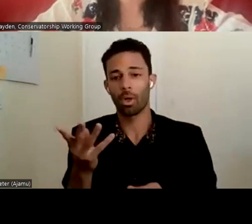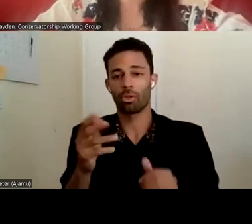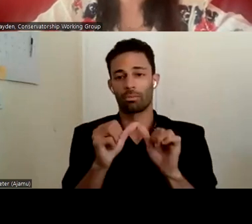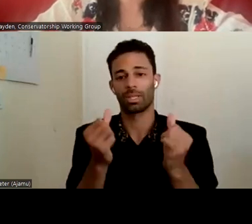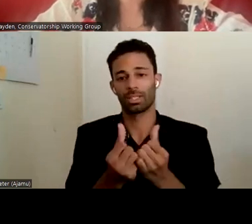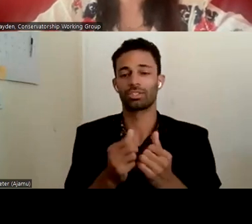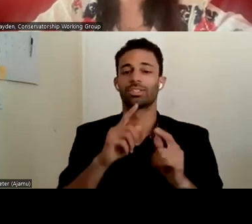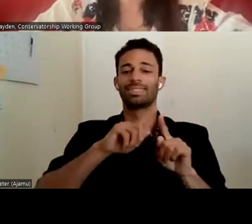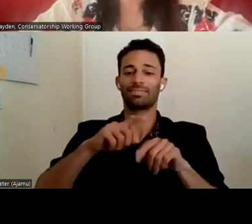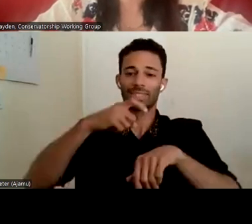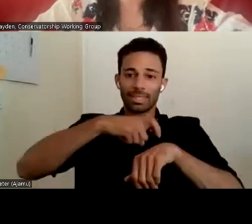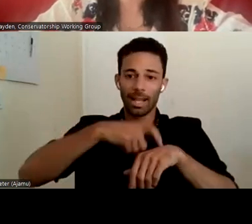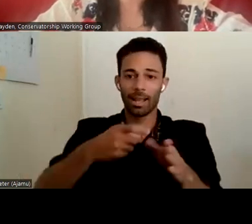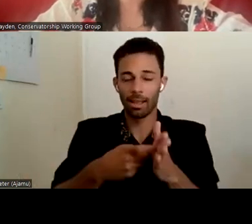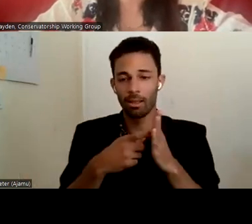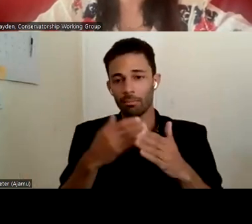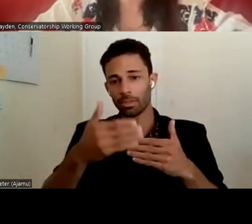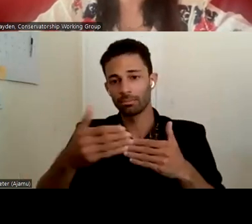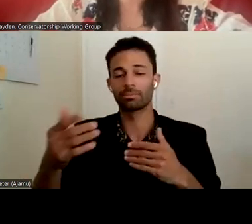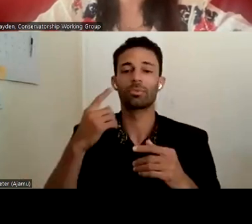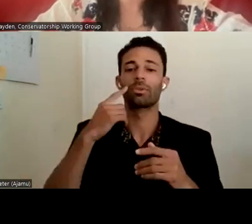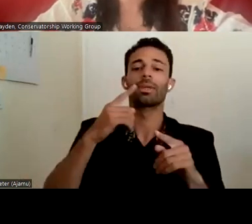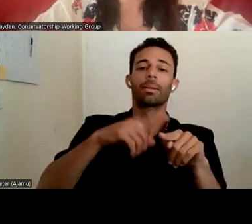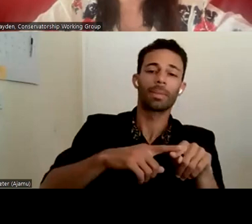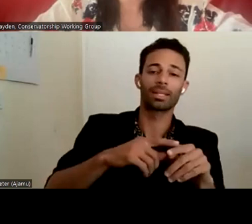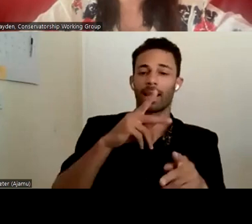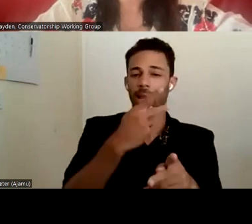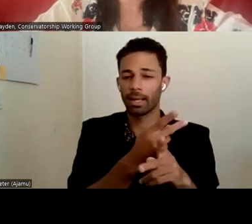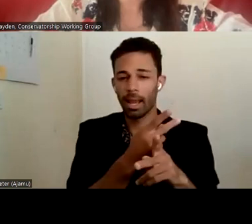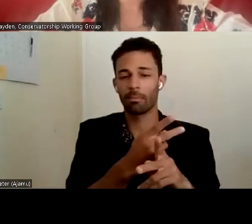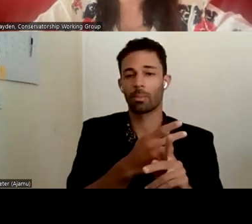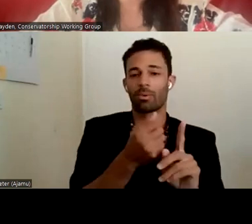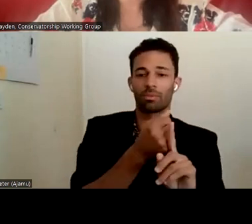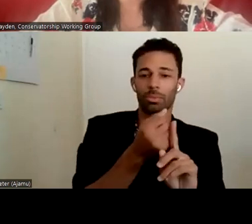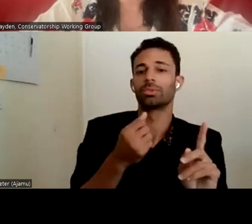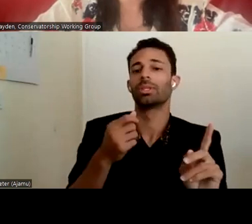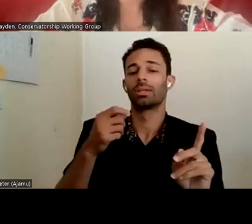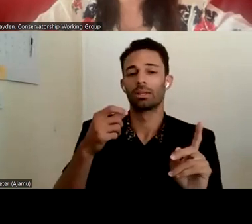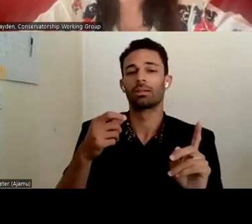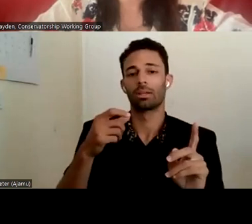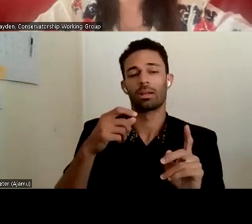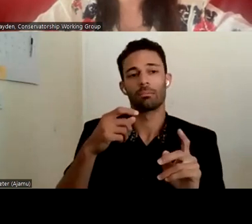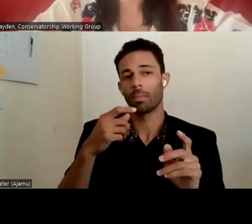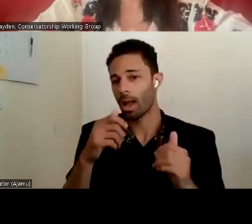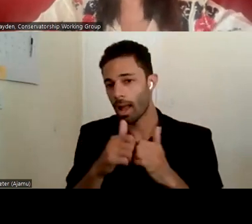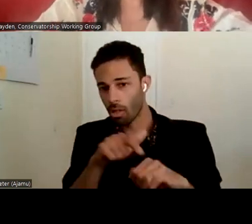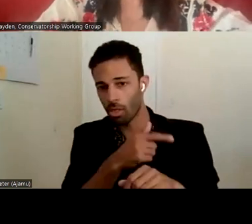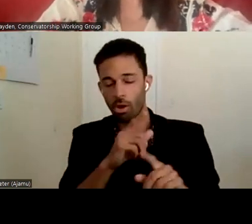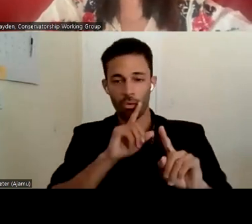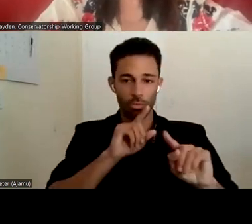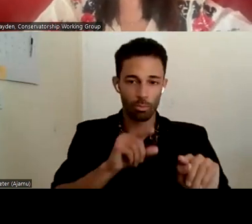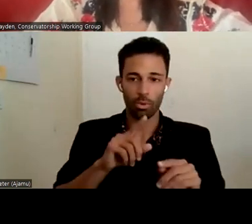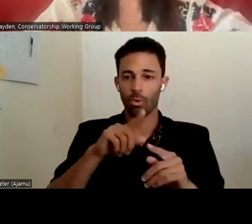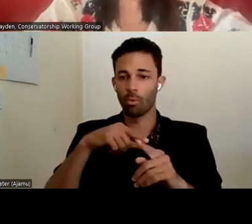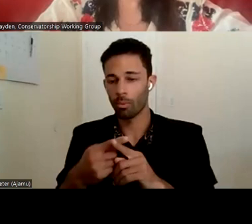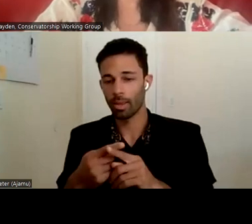different timelines depending on the type of abuse. You have to figure out what type of abuse and then figure out how long you have to report it and where you need to report it. And